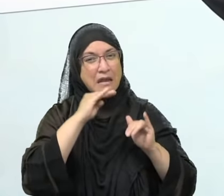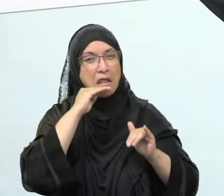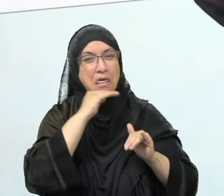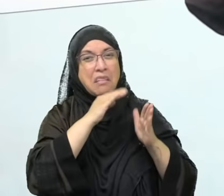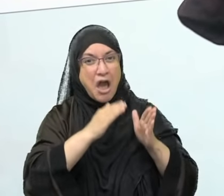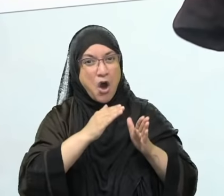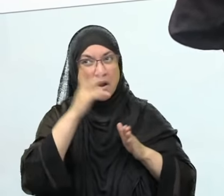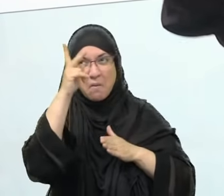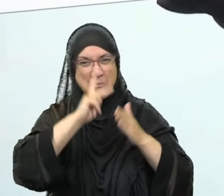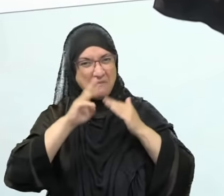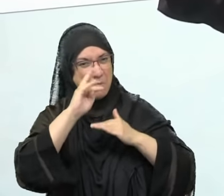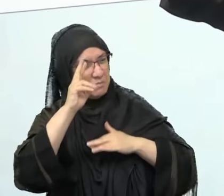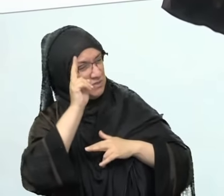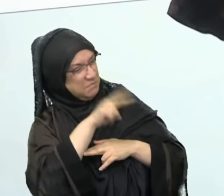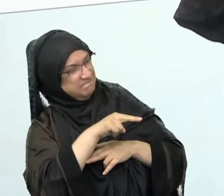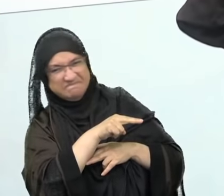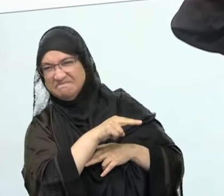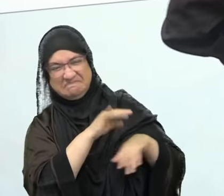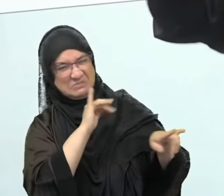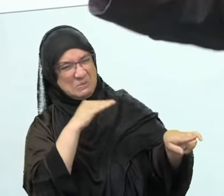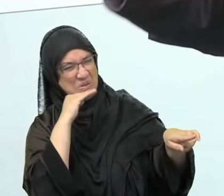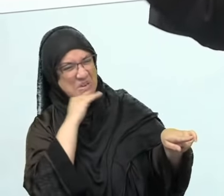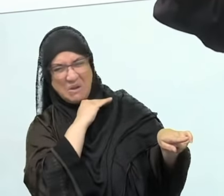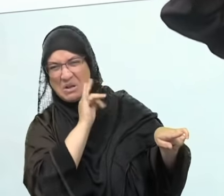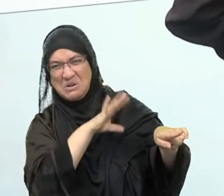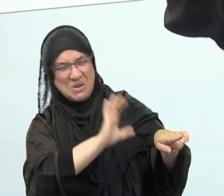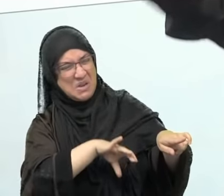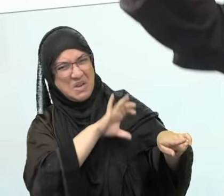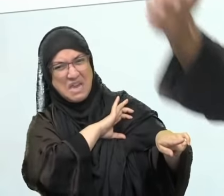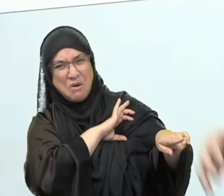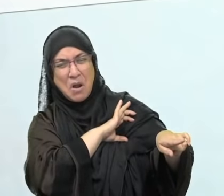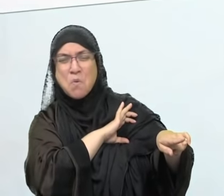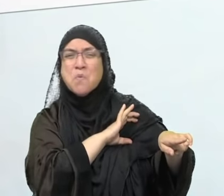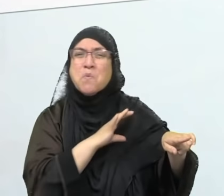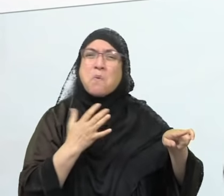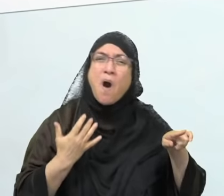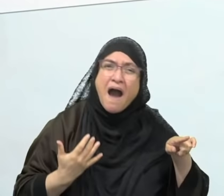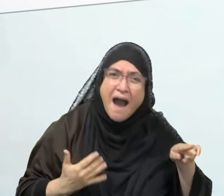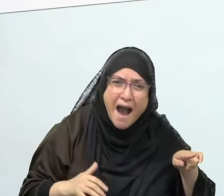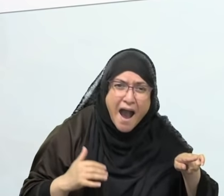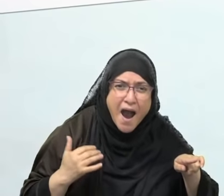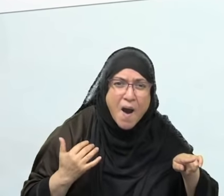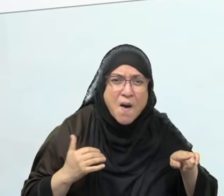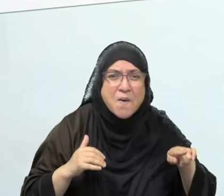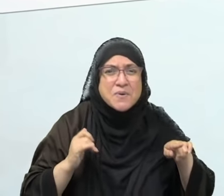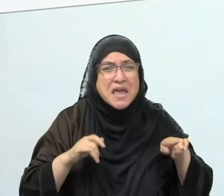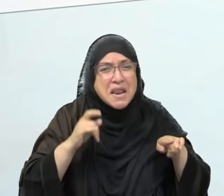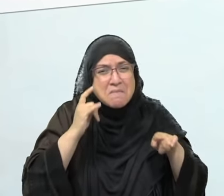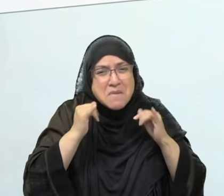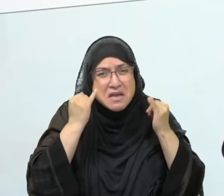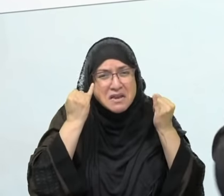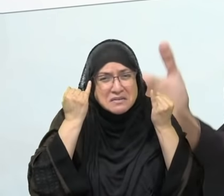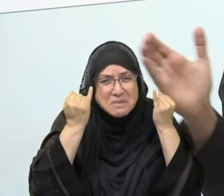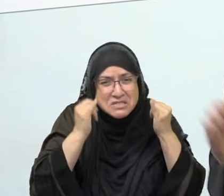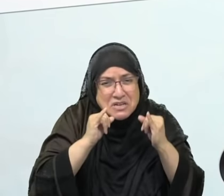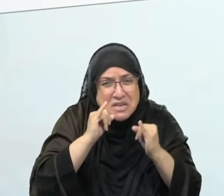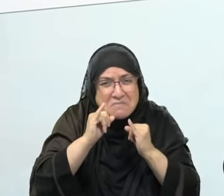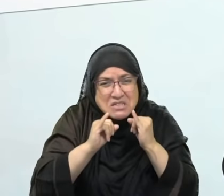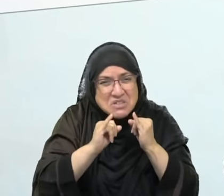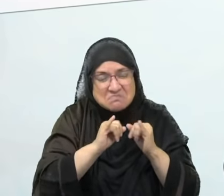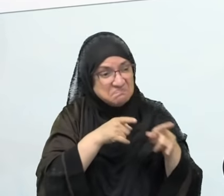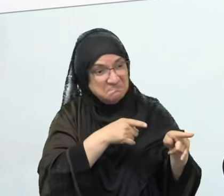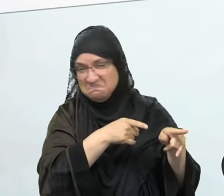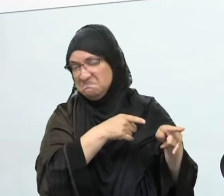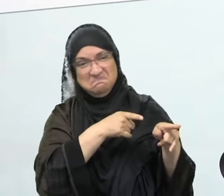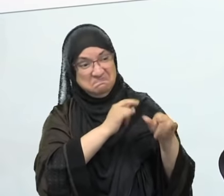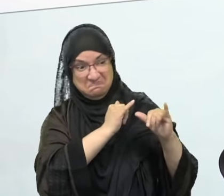And we're trying to celebrate him and we're trying to be like him and we're talking about his characteristics. Aisha radiallahu anha said the most despised thing to